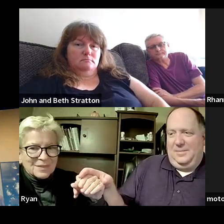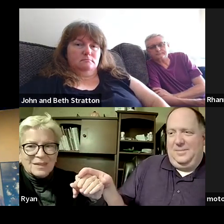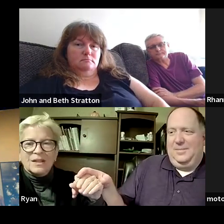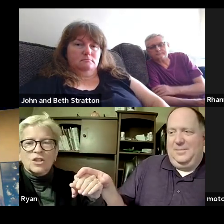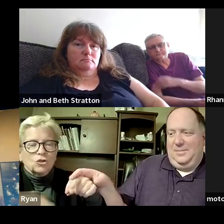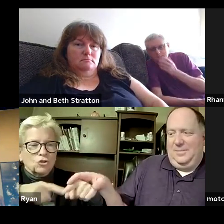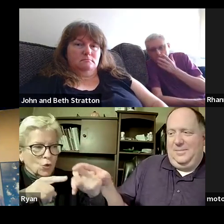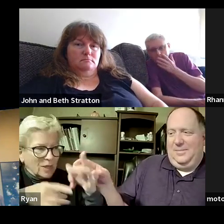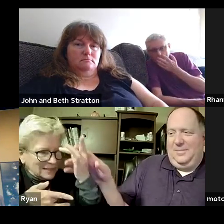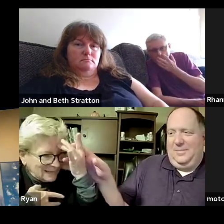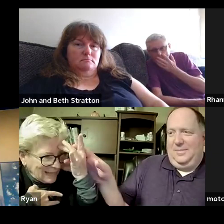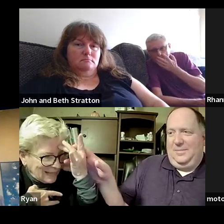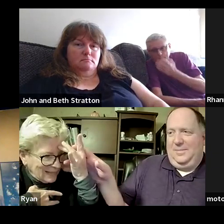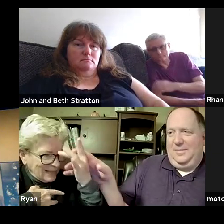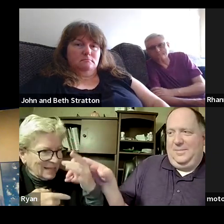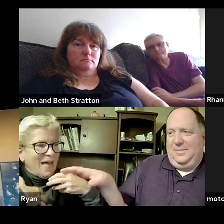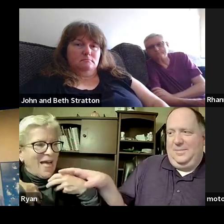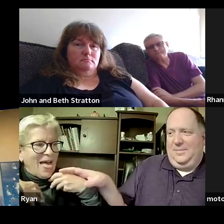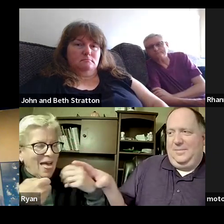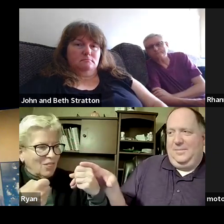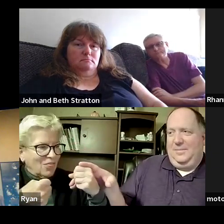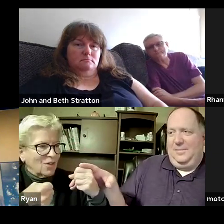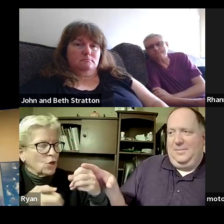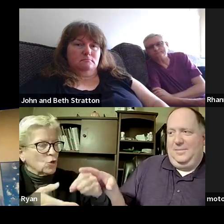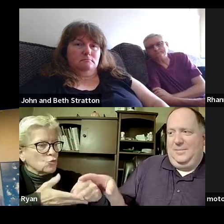sickness health ripped poor